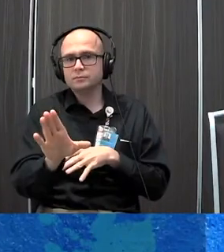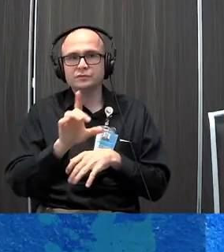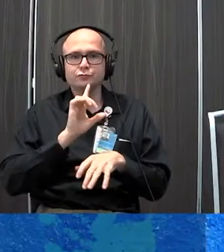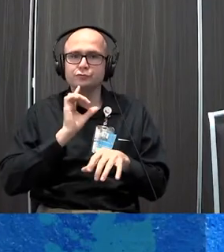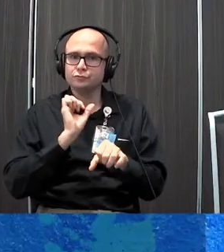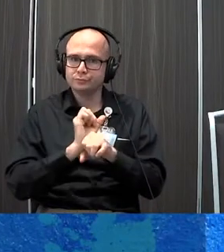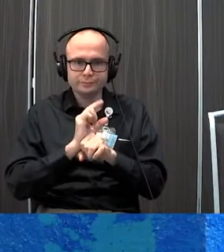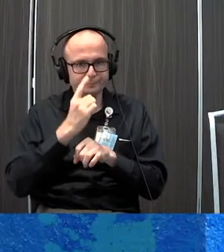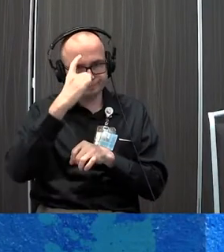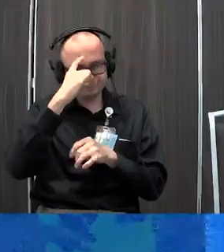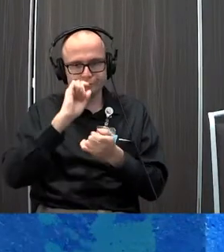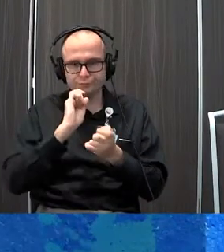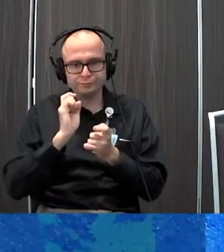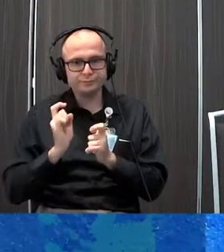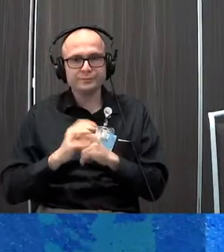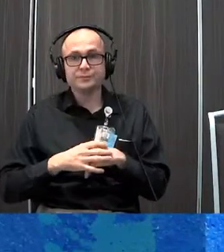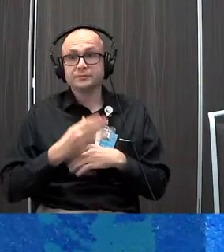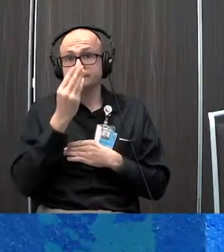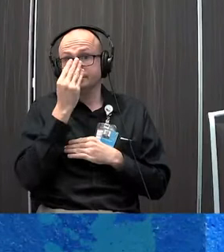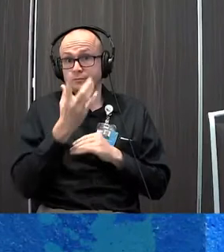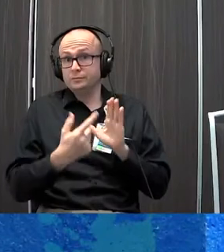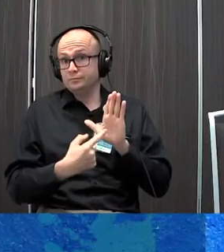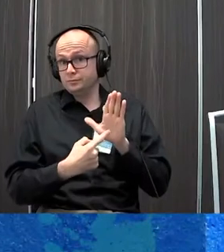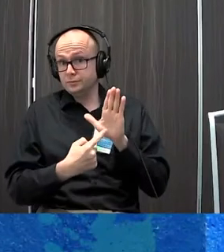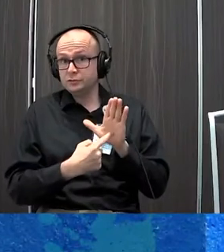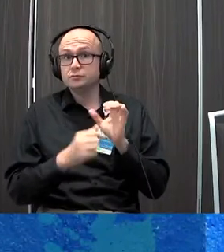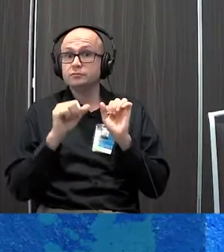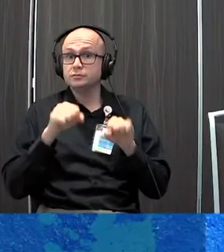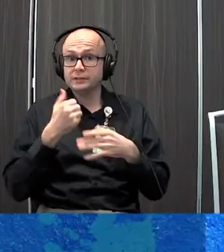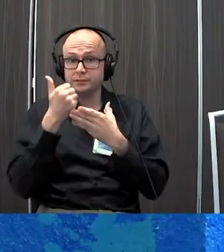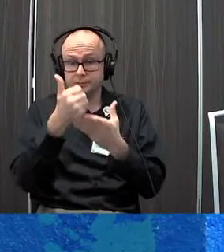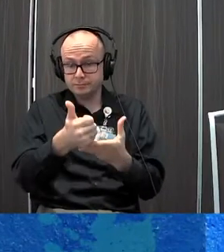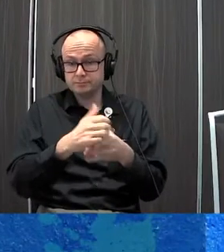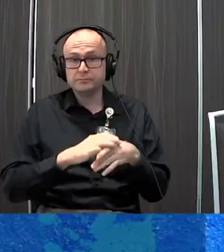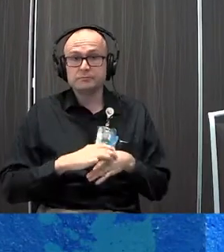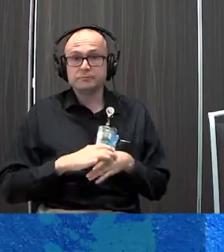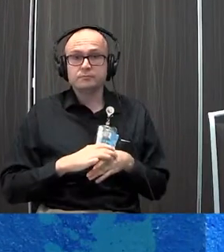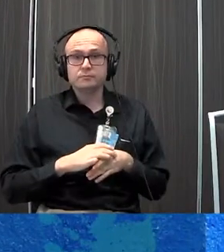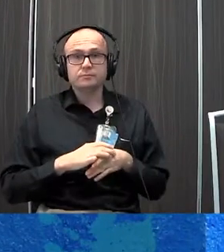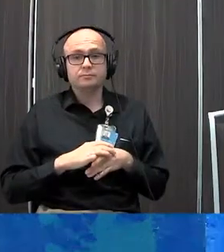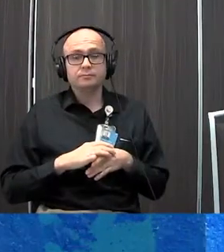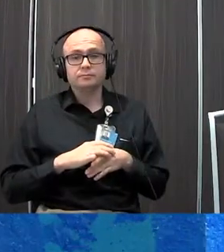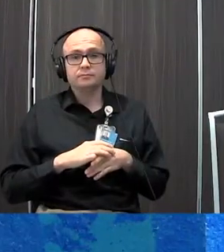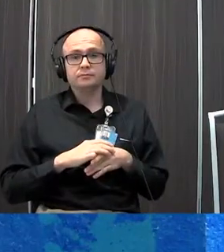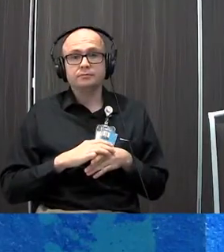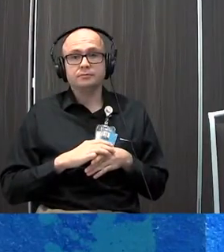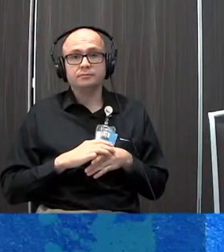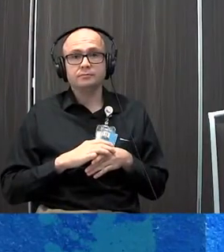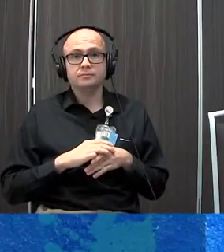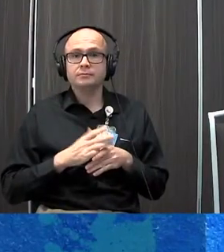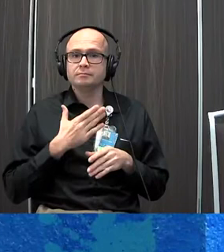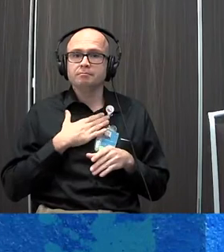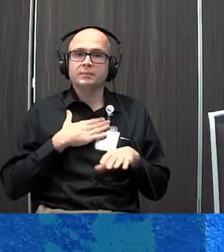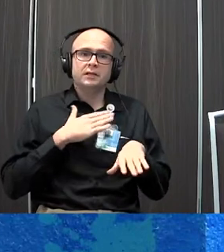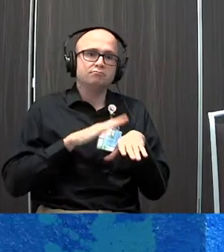some real consequences. The good news is I'm going to show you some things today that actually can help with that and can help offset that. So that's just